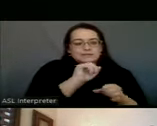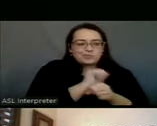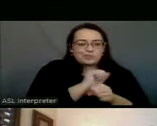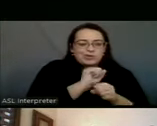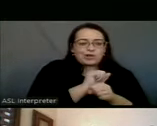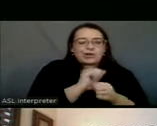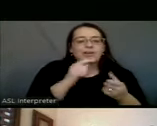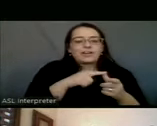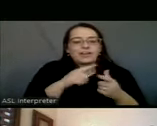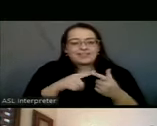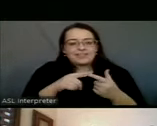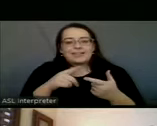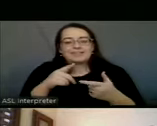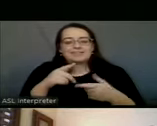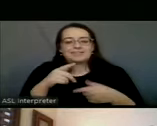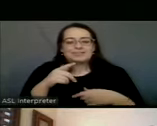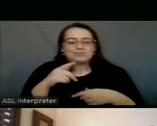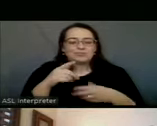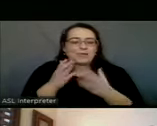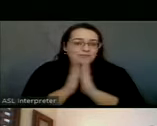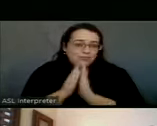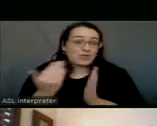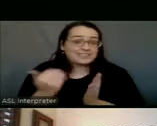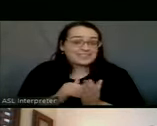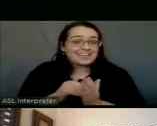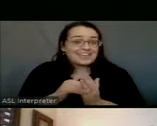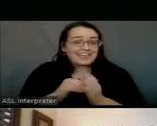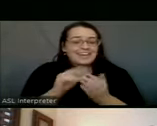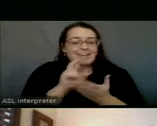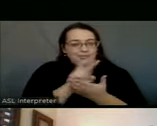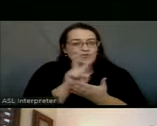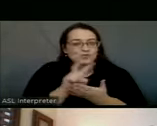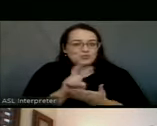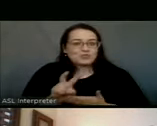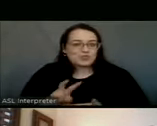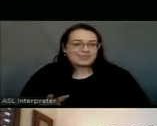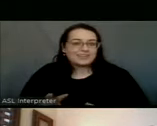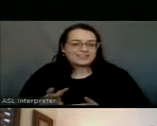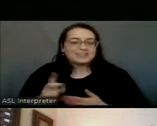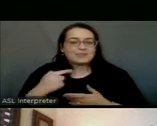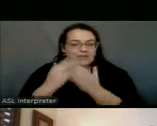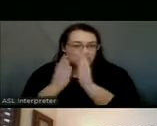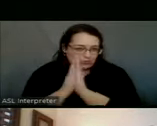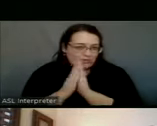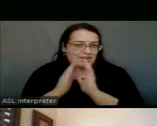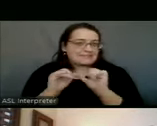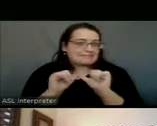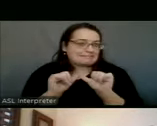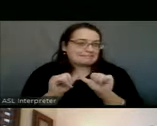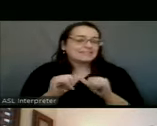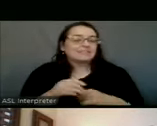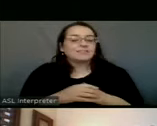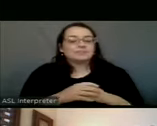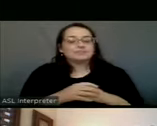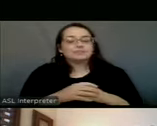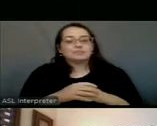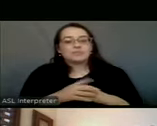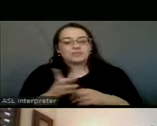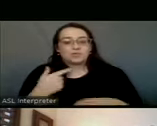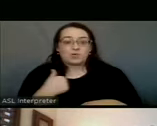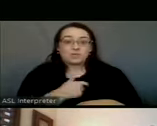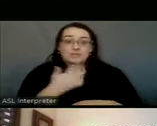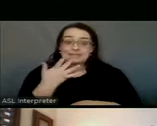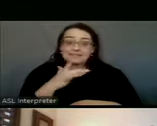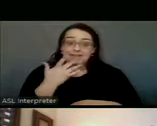re-request that, um, every, every, at least every two weeks, if not longer. And so we've been very